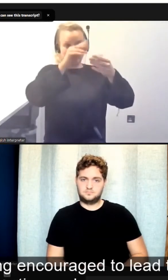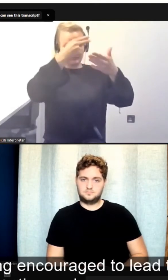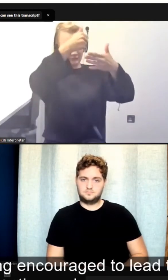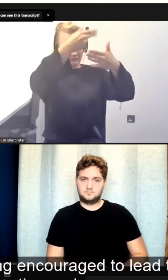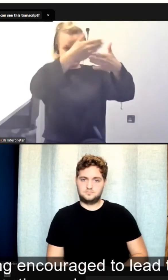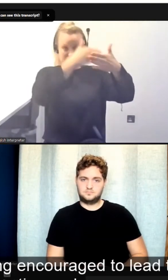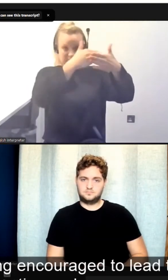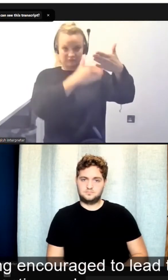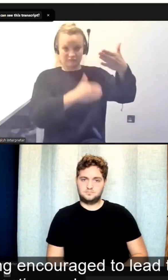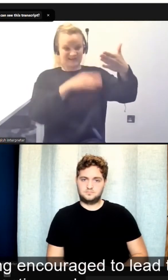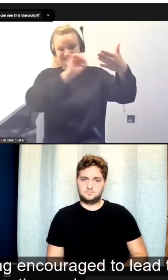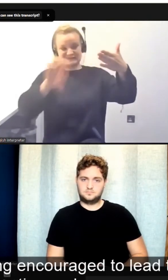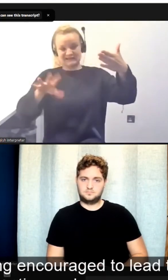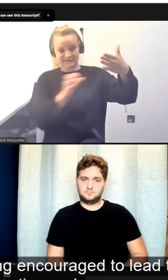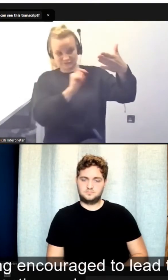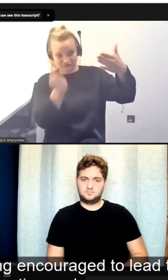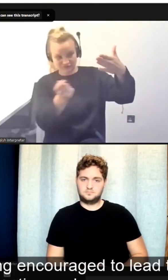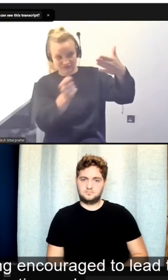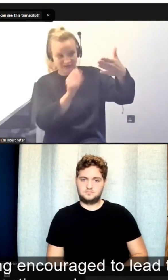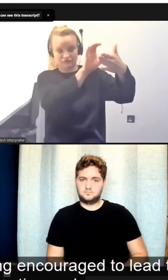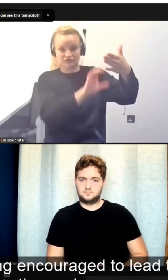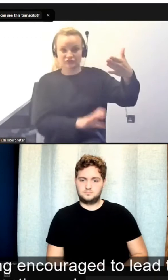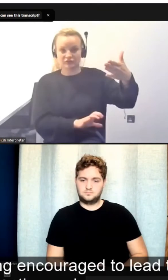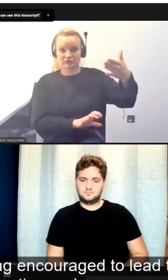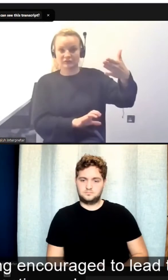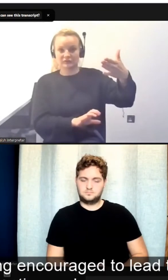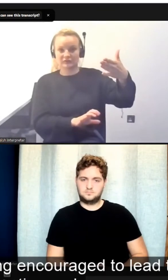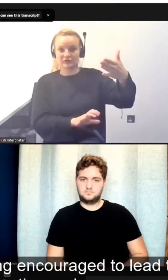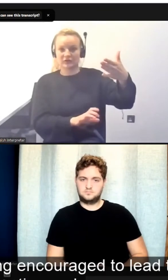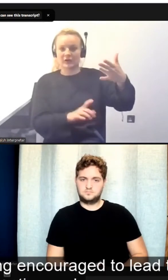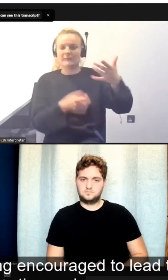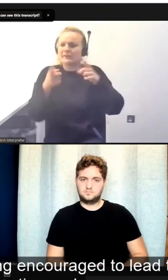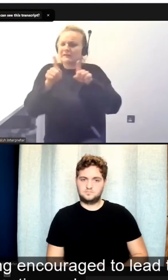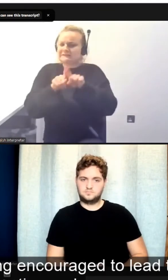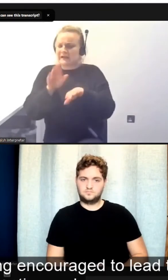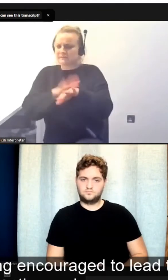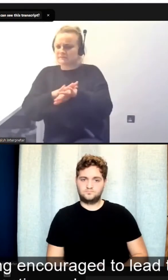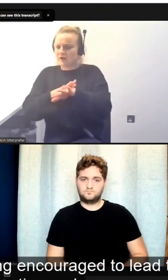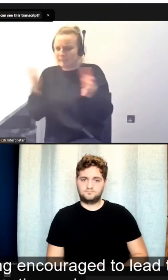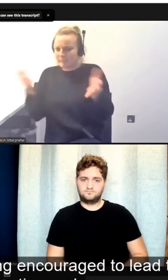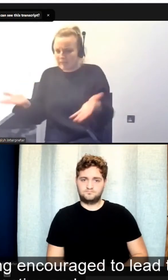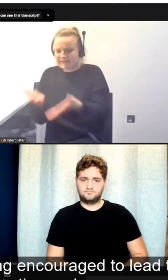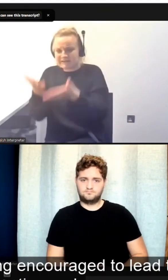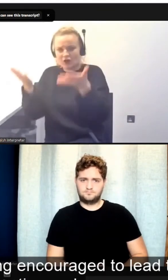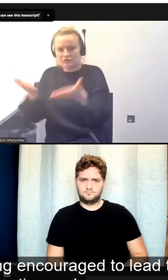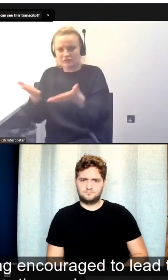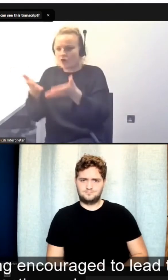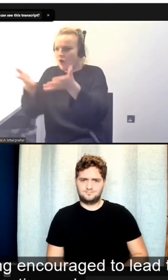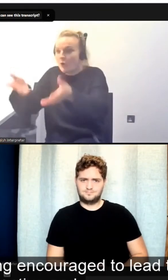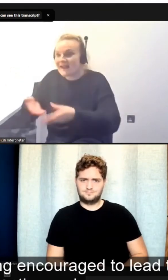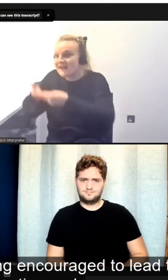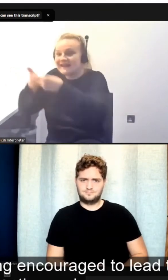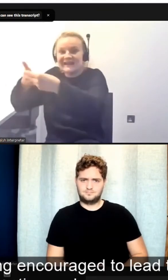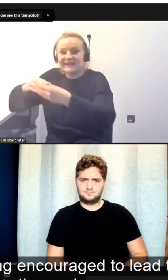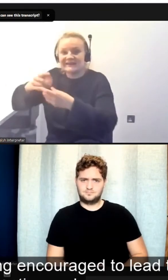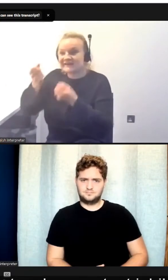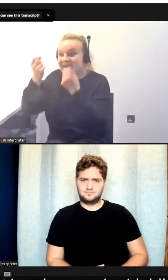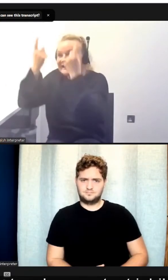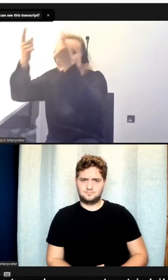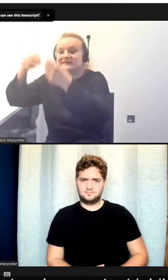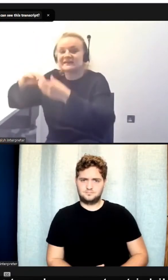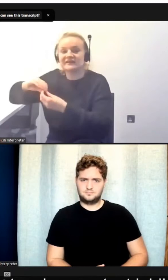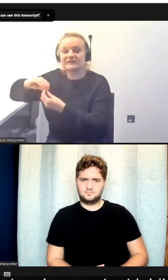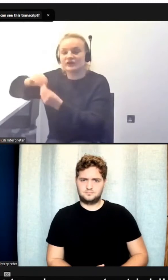So, and at the same time, we're being encouraged to lead, to be creative, to be innovative. And we're